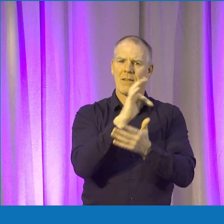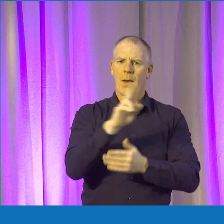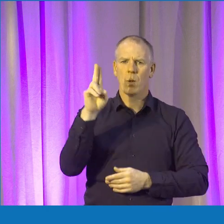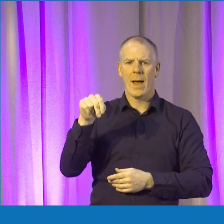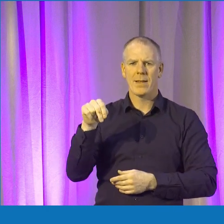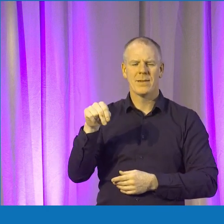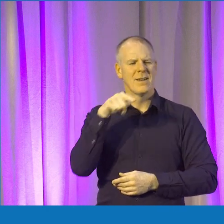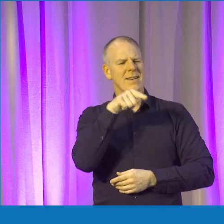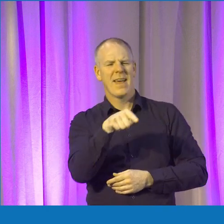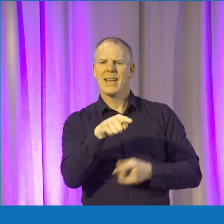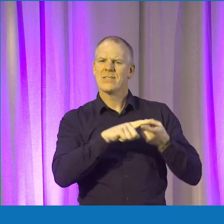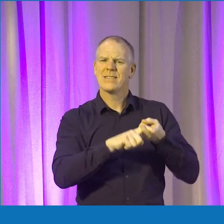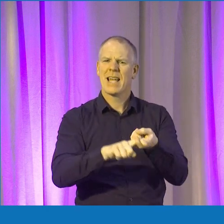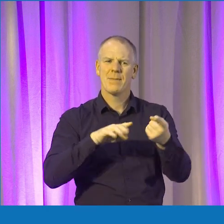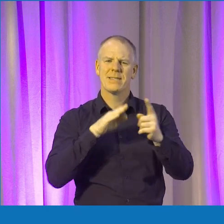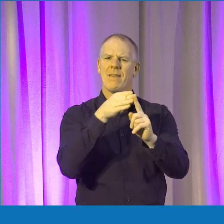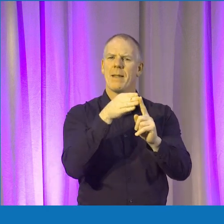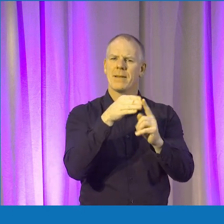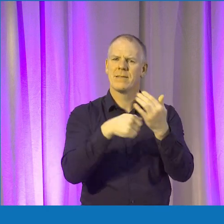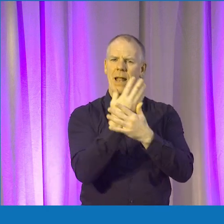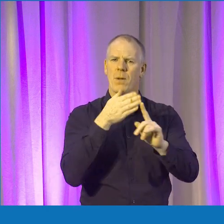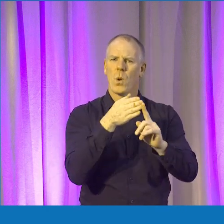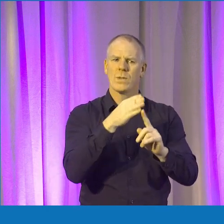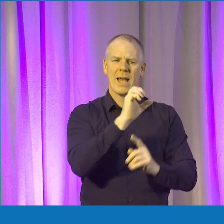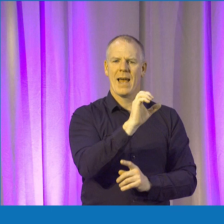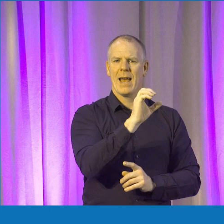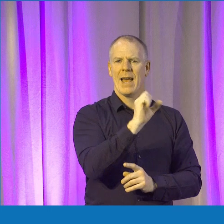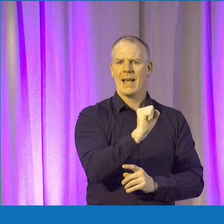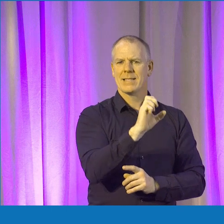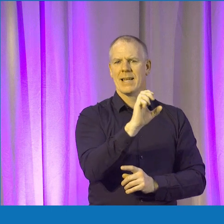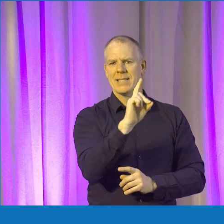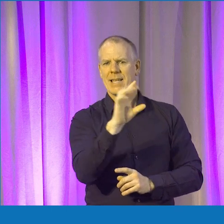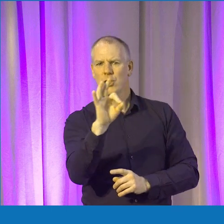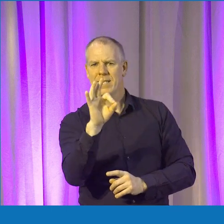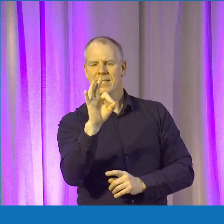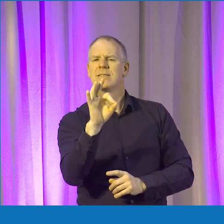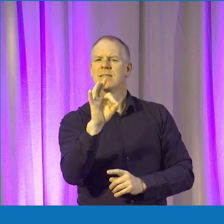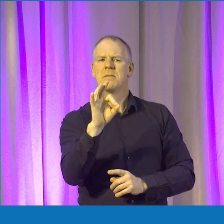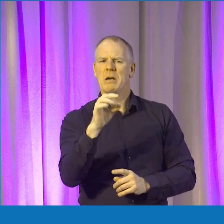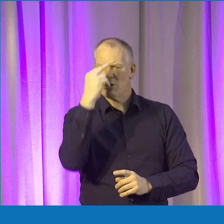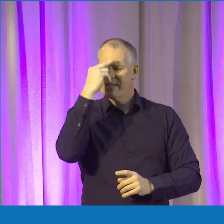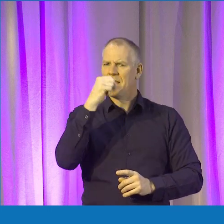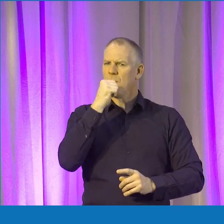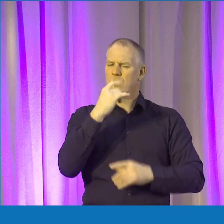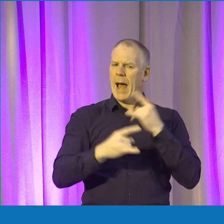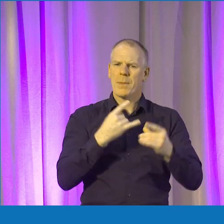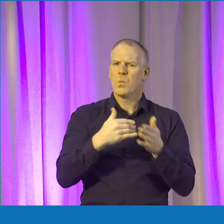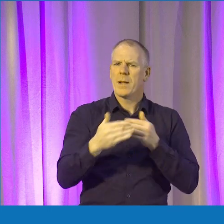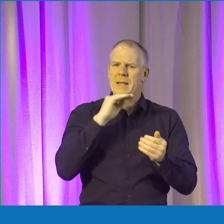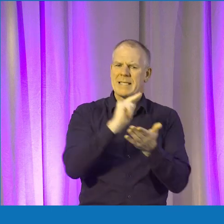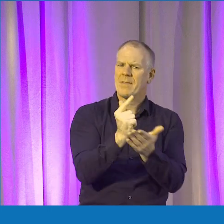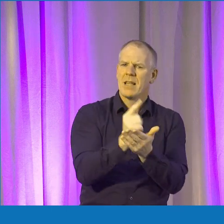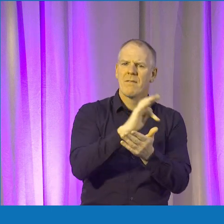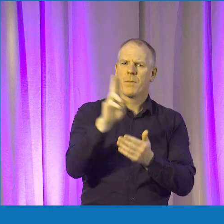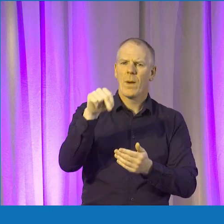Sustainable Development Goals are something that I think everybody talks about, but I definitely at first did not quite understand what they were. Can you tell me a bit